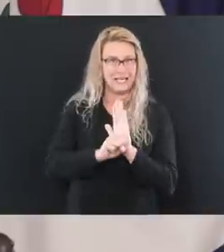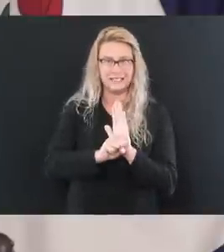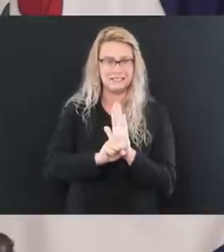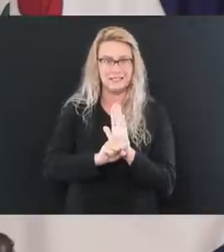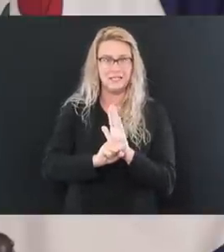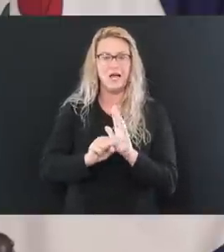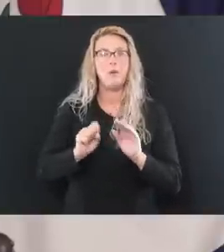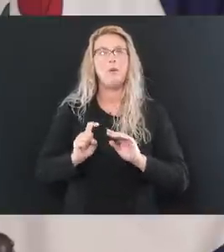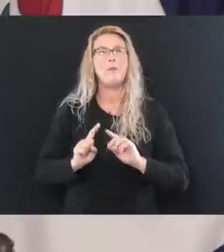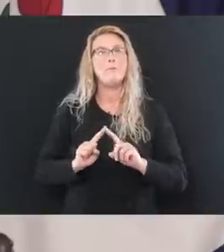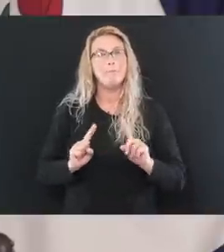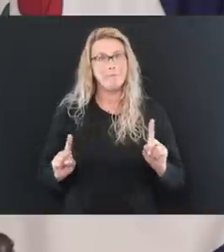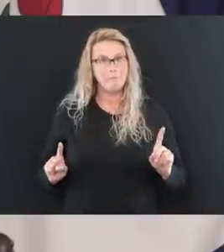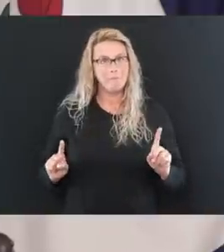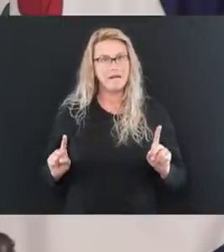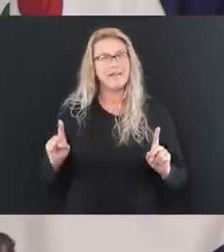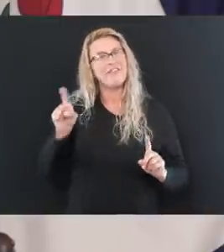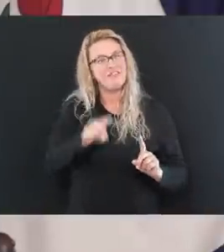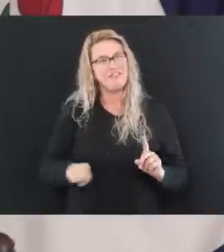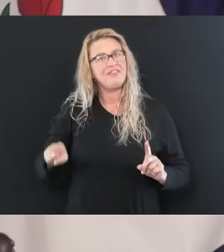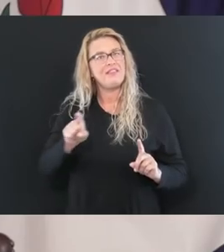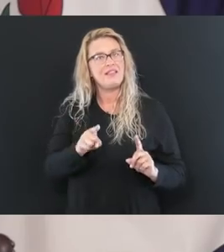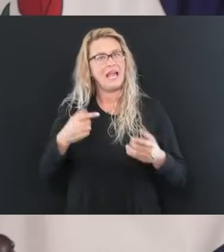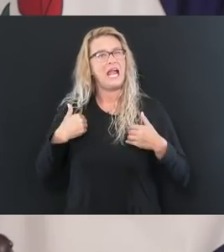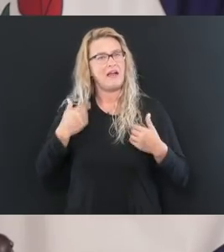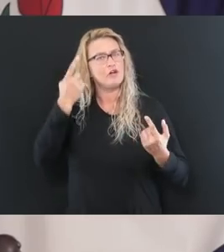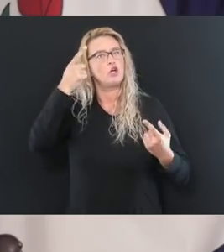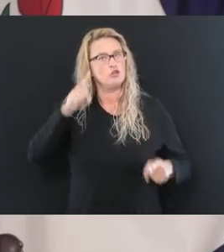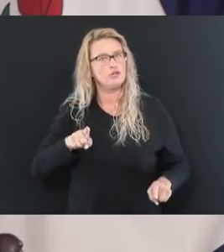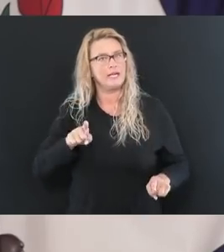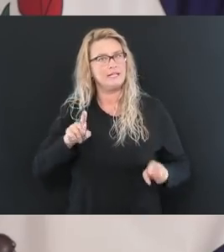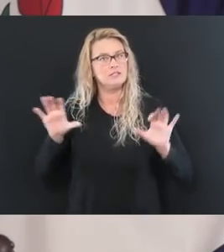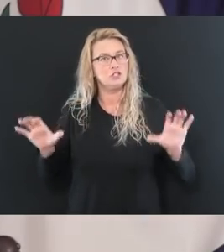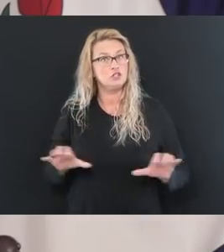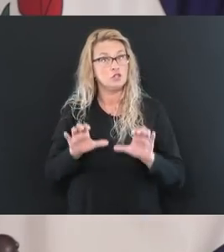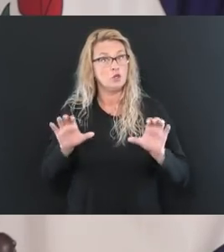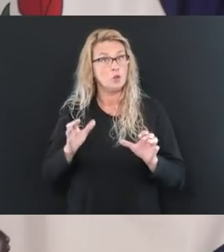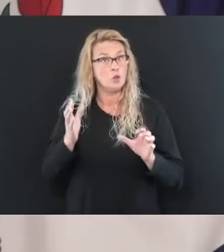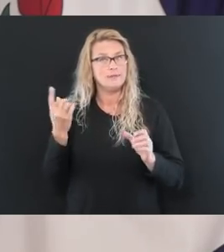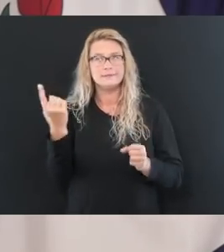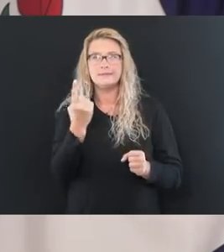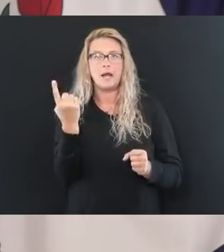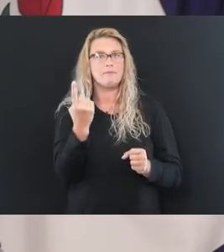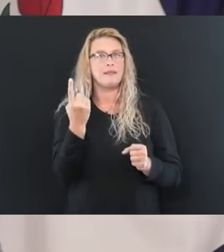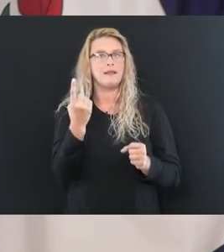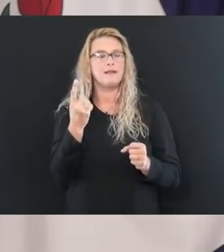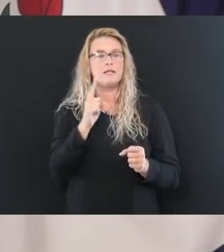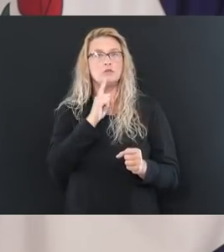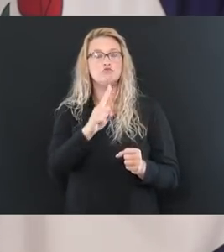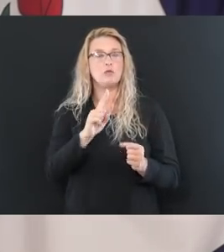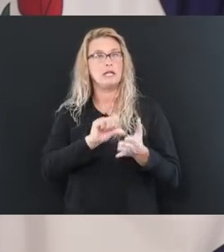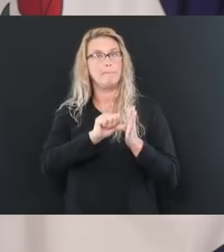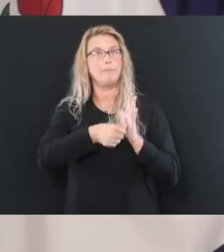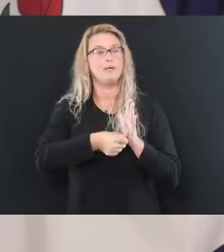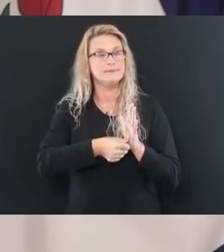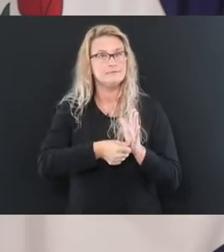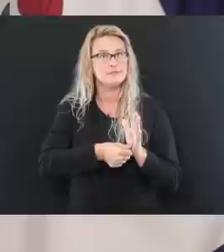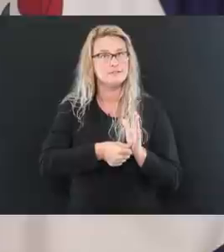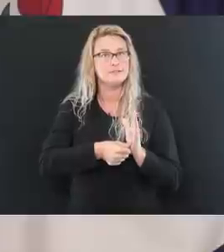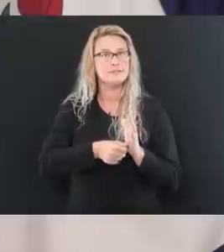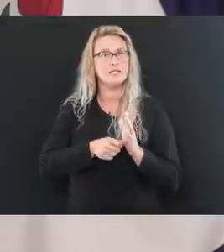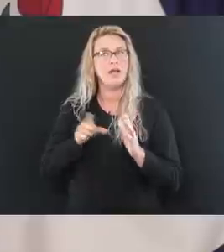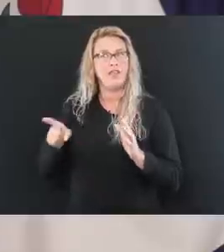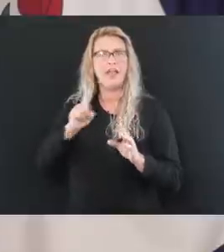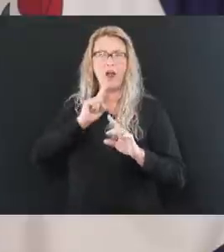but they have agreed to do something that I think is novel and I think is worthy, and they are very